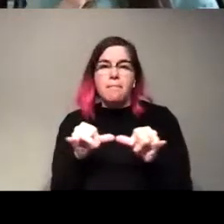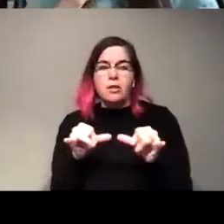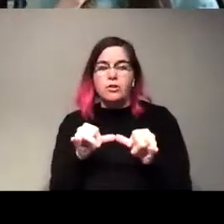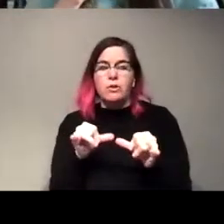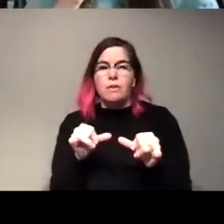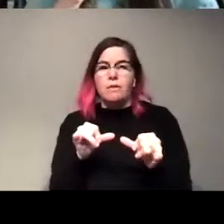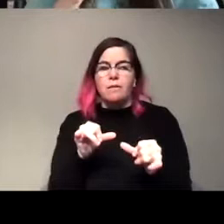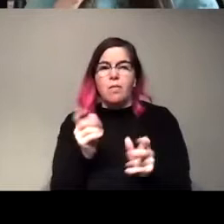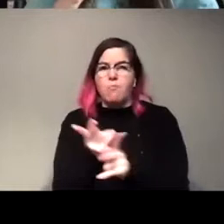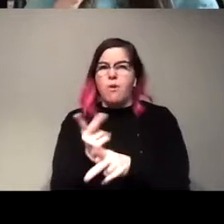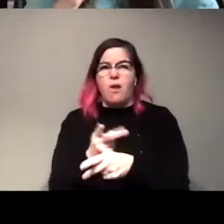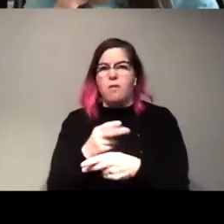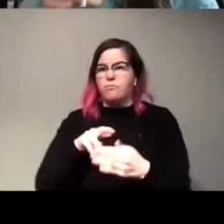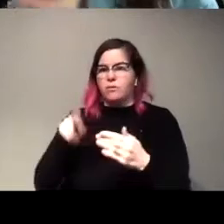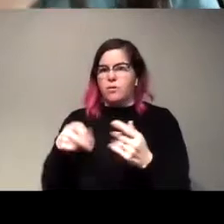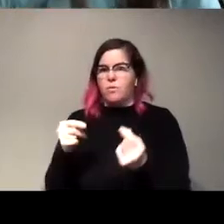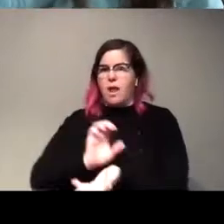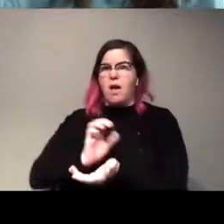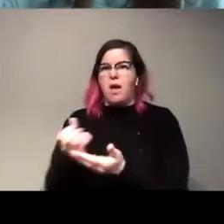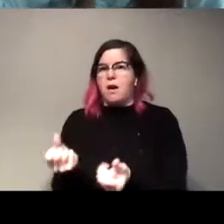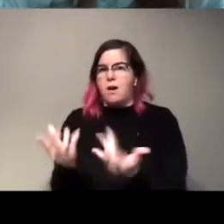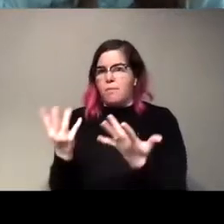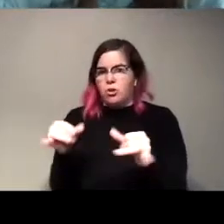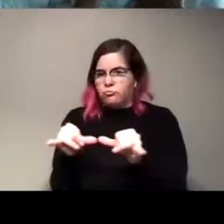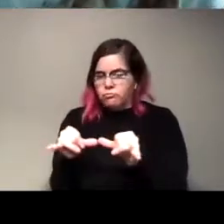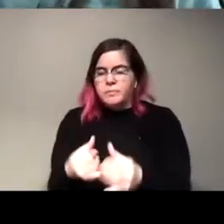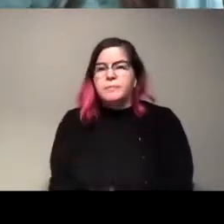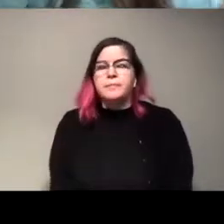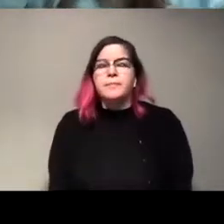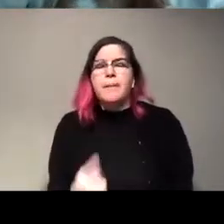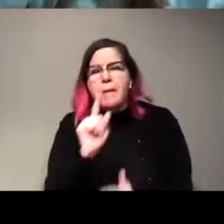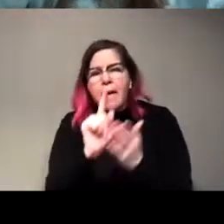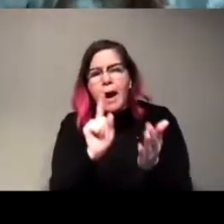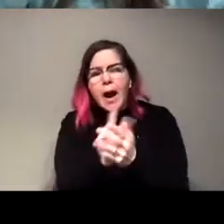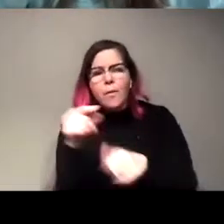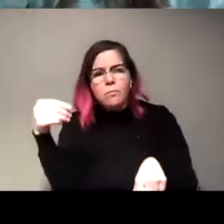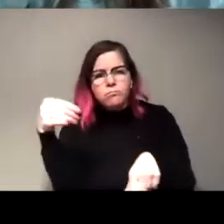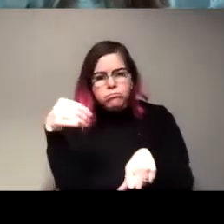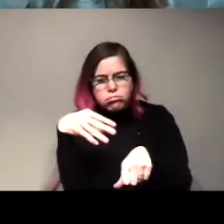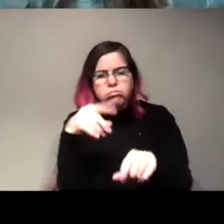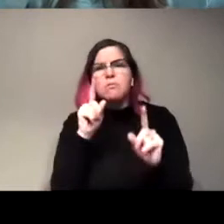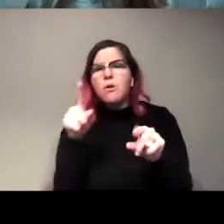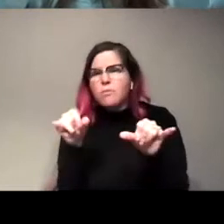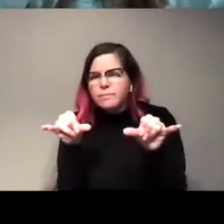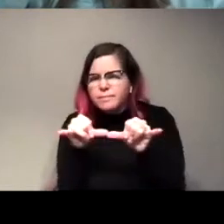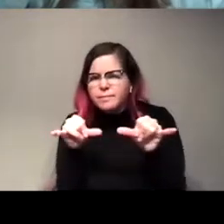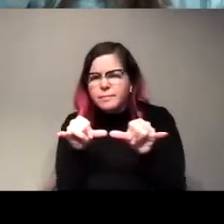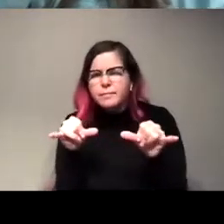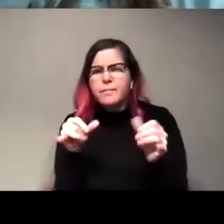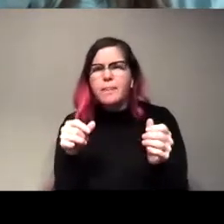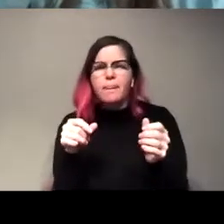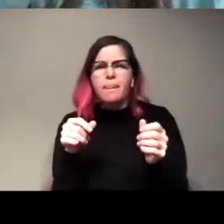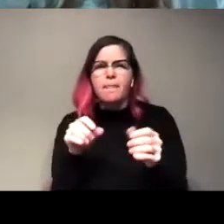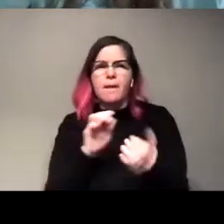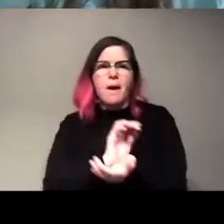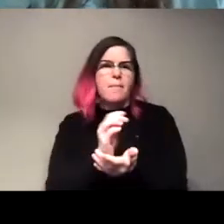we're producing, you know, after illuminating for like an hour, we, we go and we measure, we measure the amount